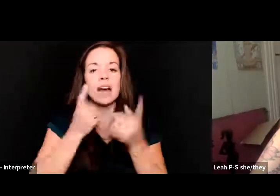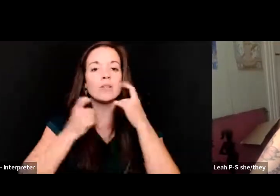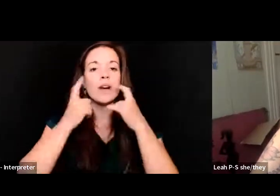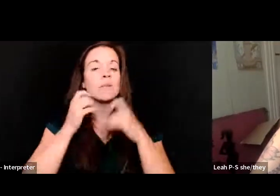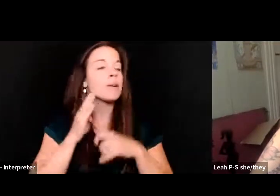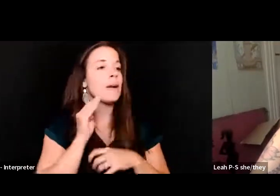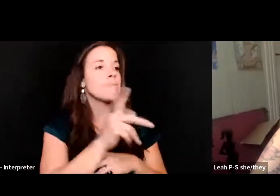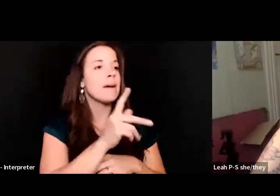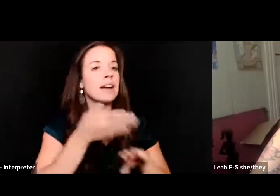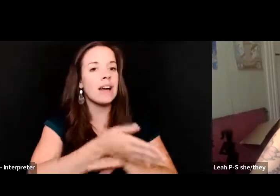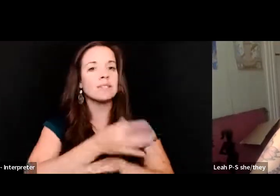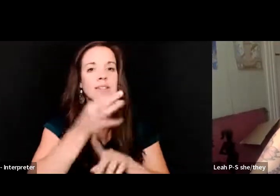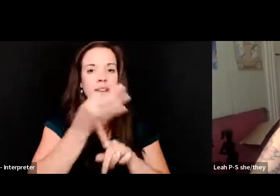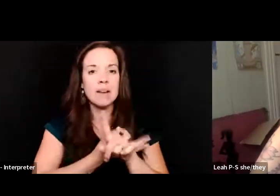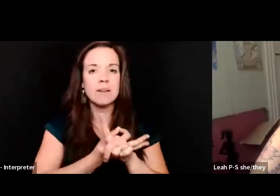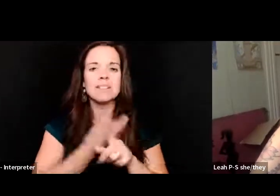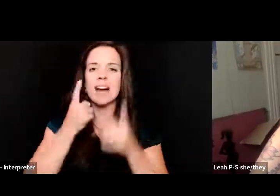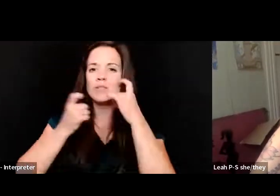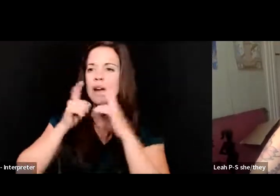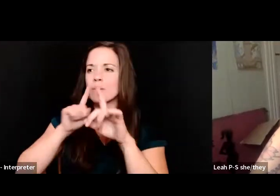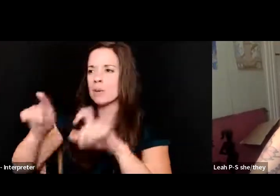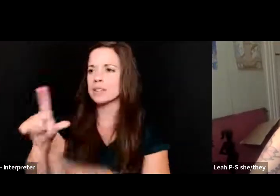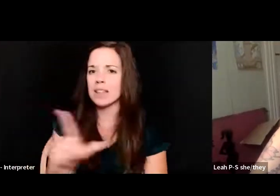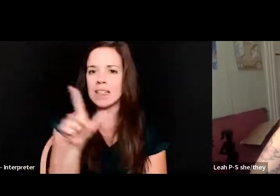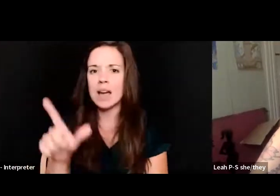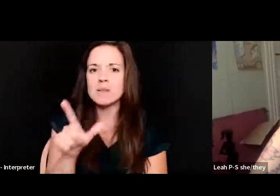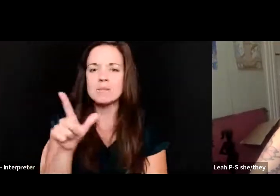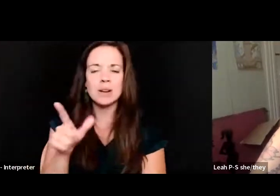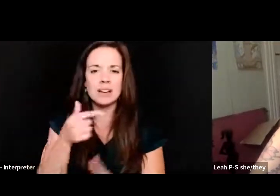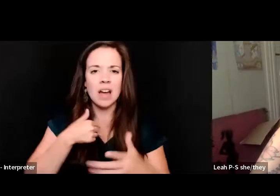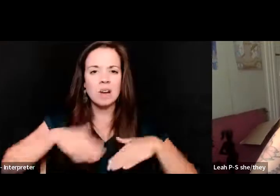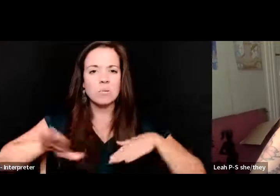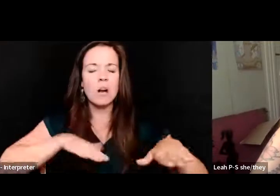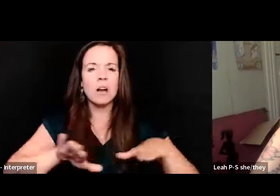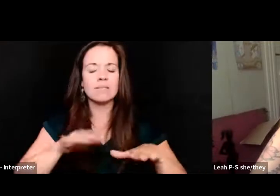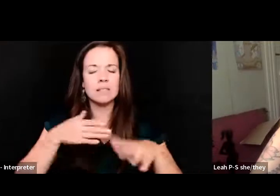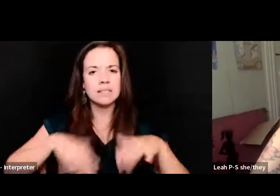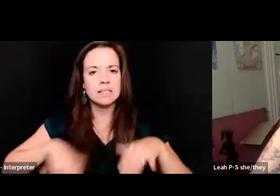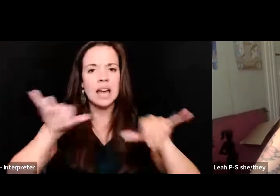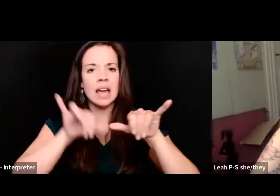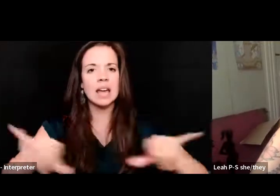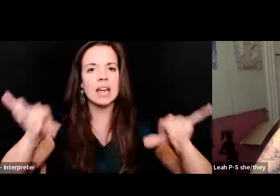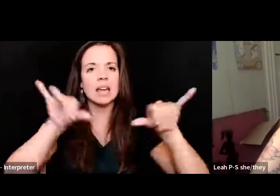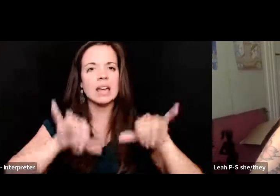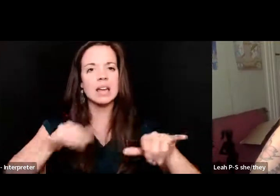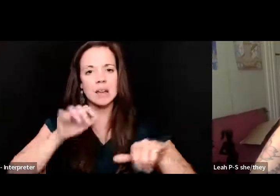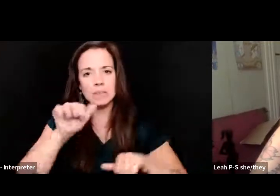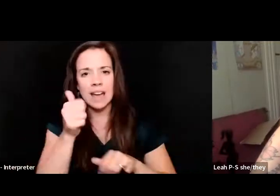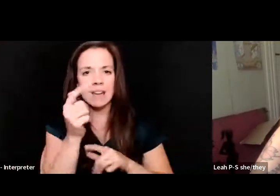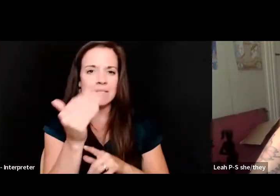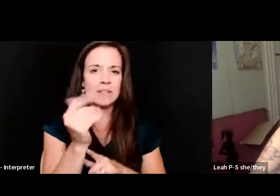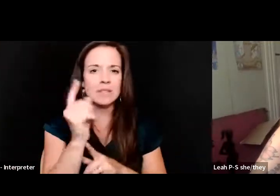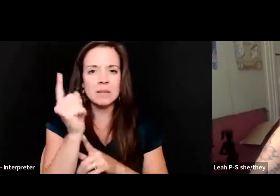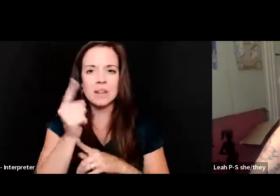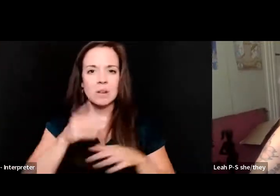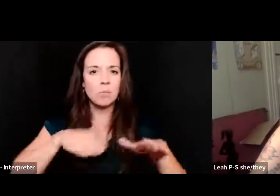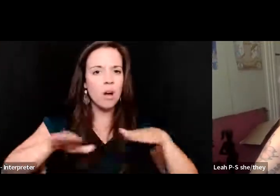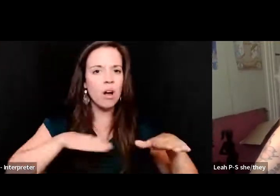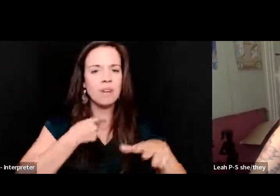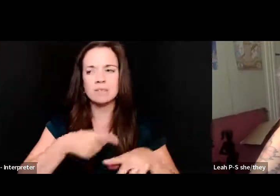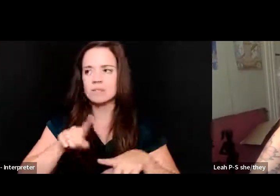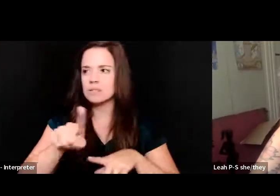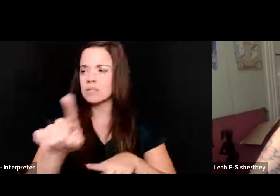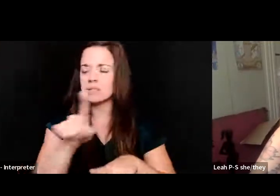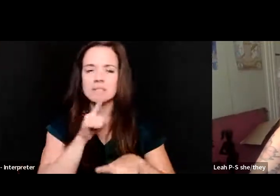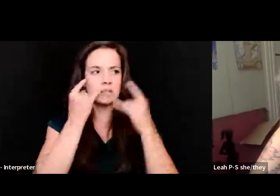months. I cried when I went to the library. I walked the same damn 10 to 15 minute walk as many days as I remembered. I around and pulled my mask